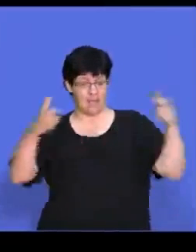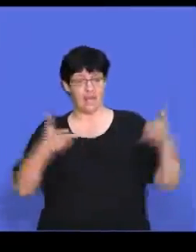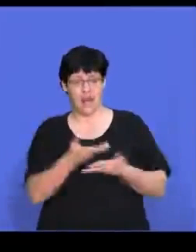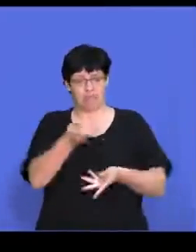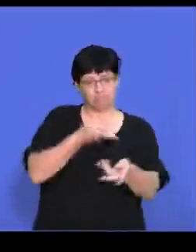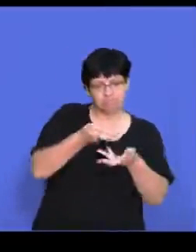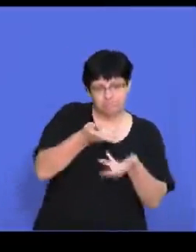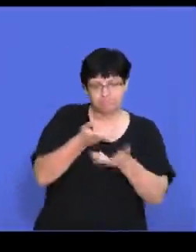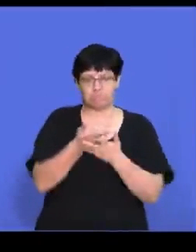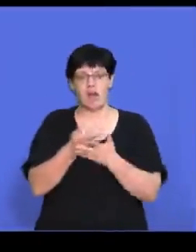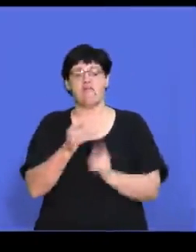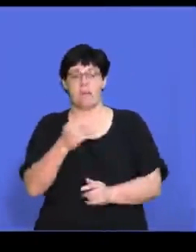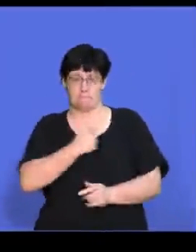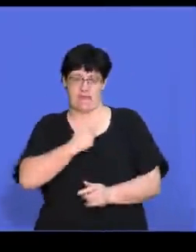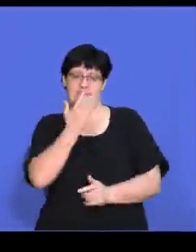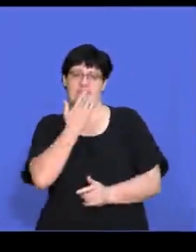in their favor.